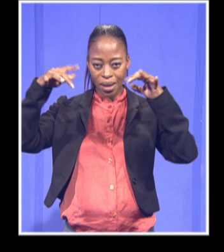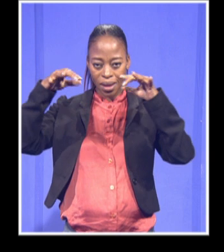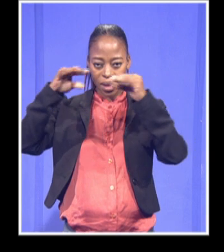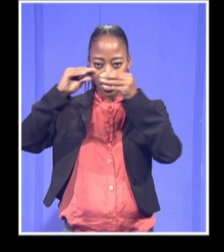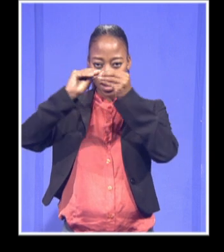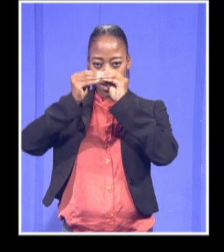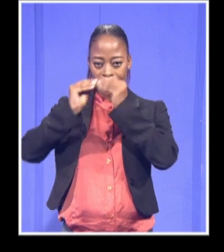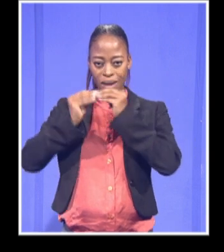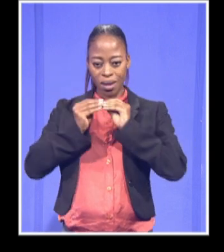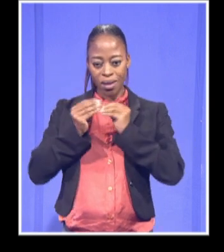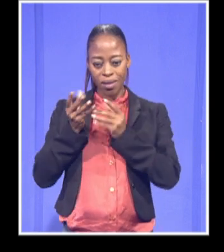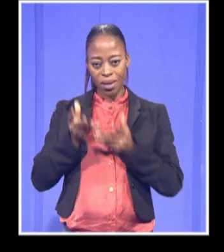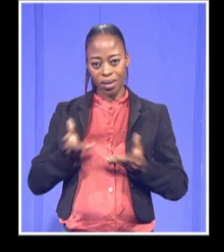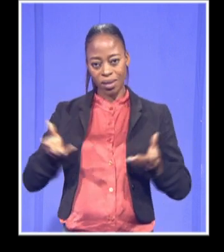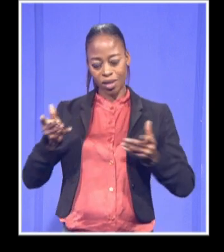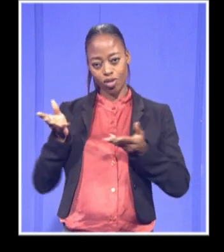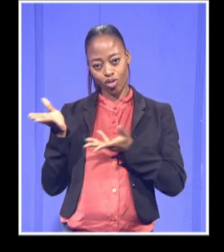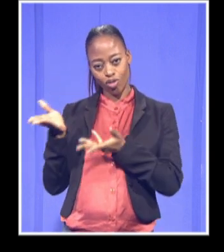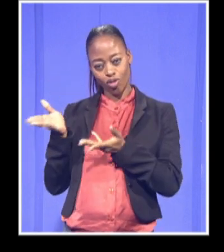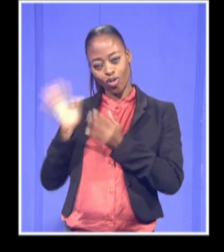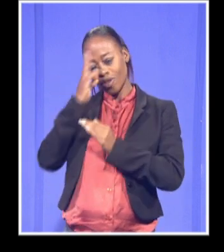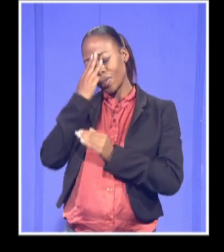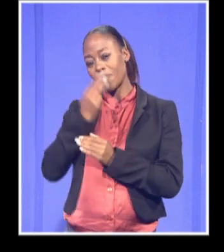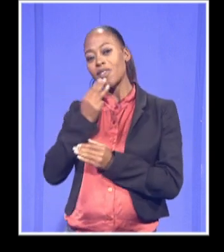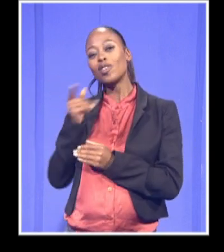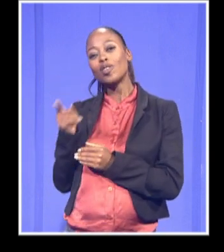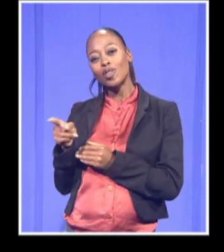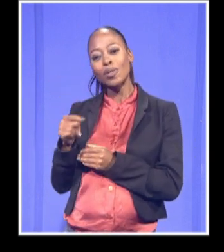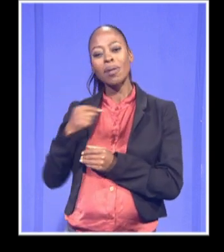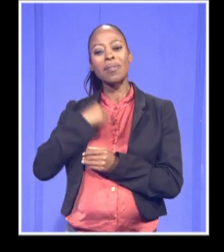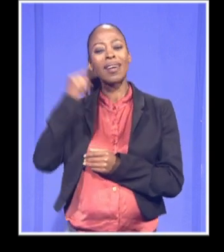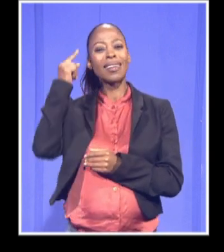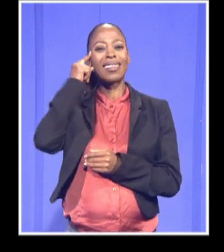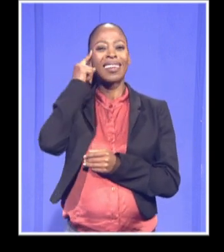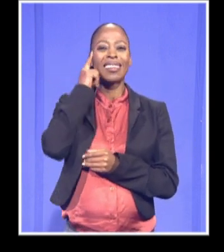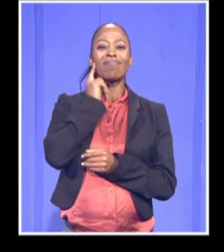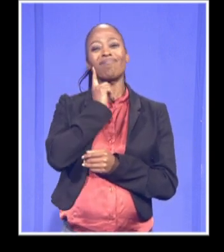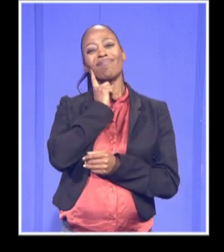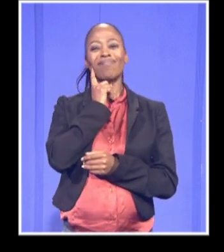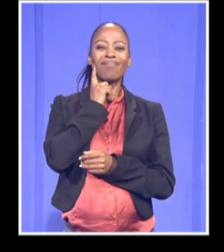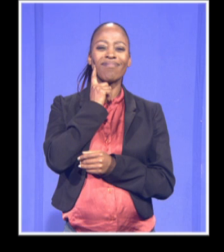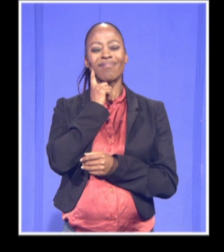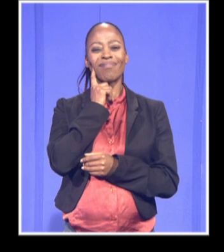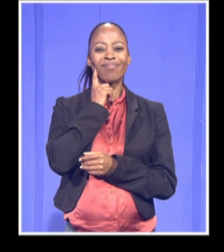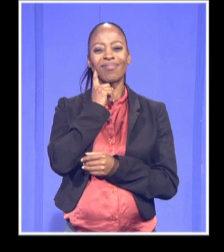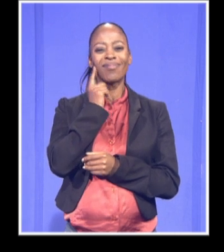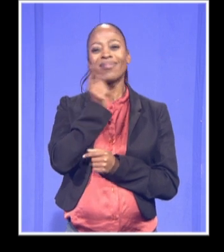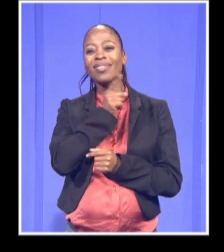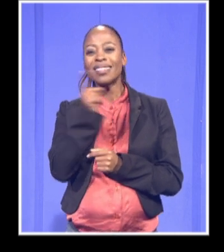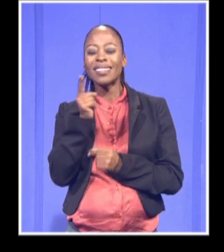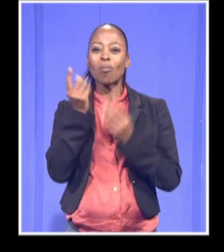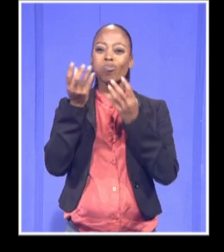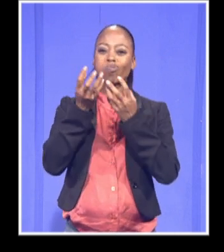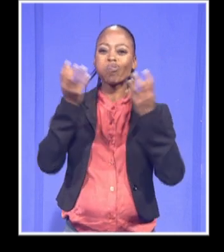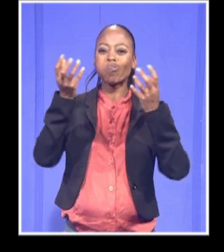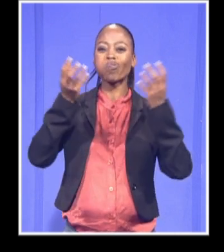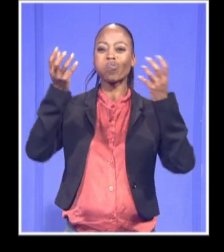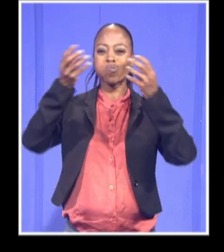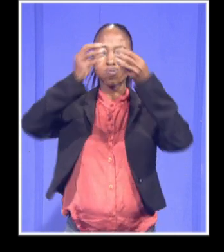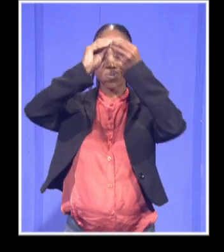said and you said, and I like to think of it as just clouds that